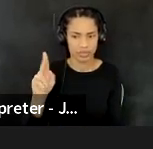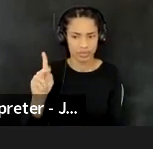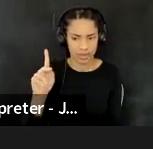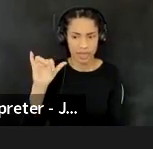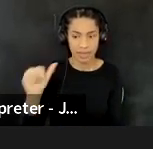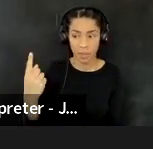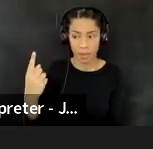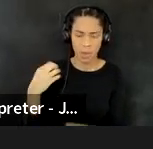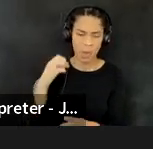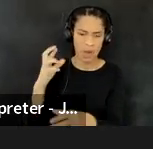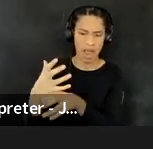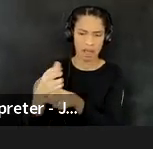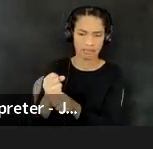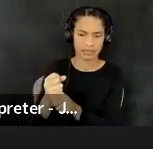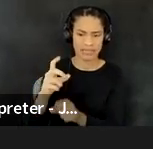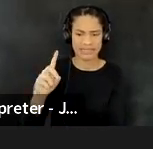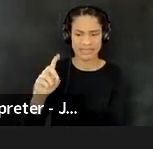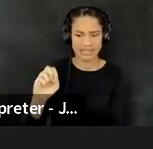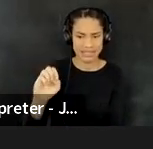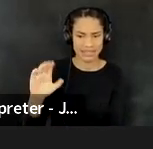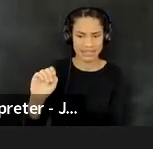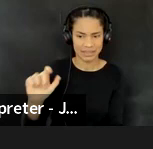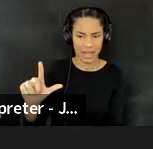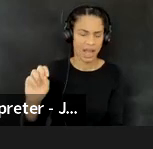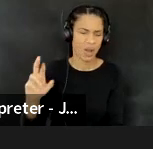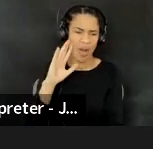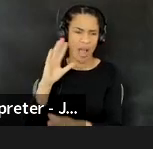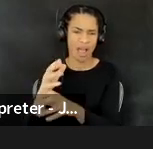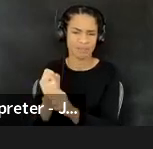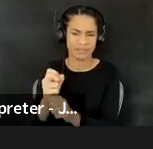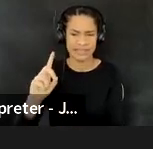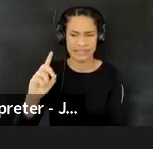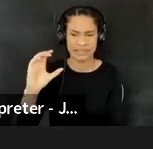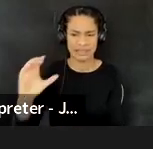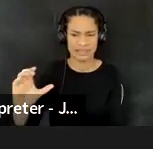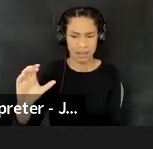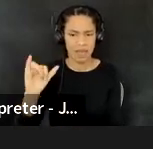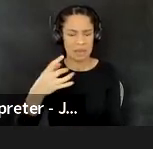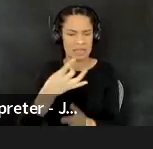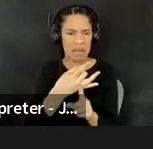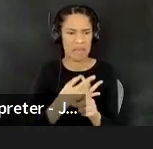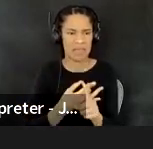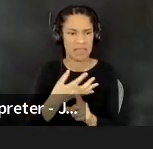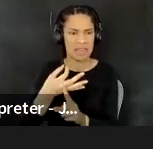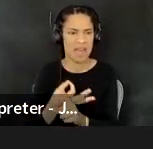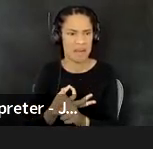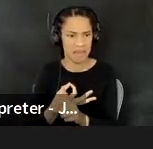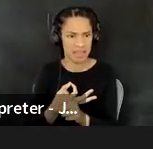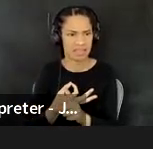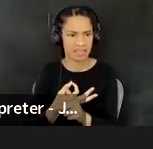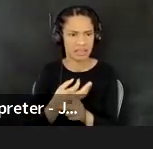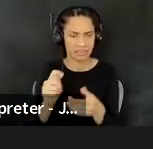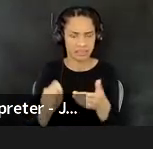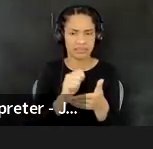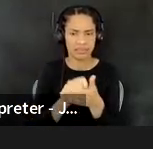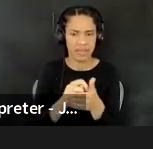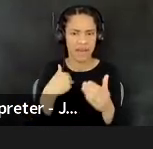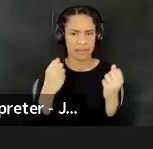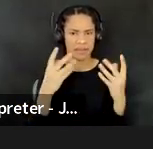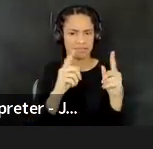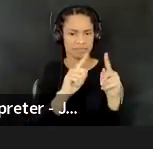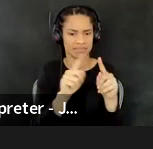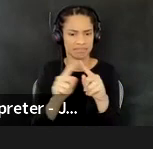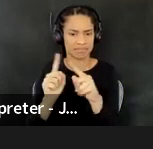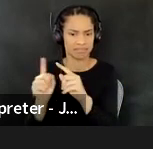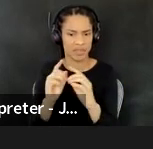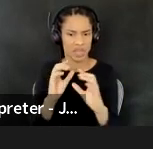decolonization for short, um, was a, um, eight or nine months, I would say, um, a series of conversations that